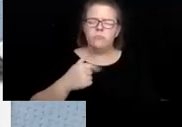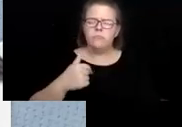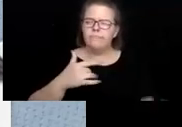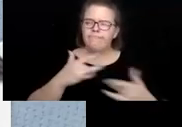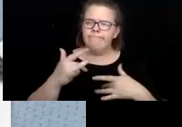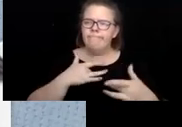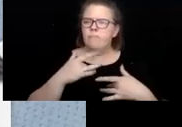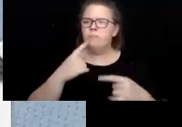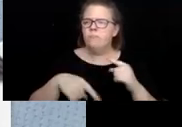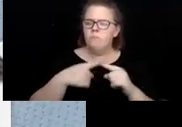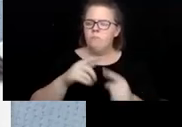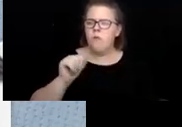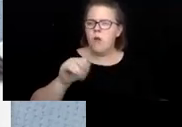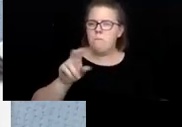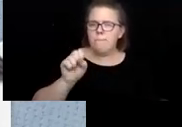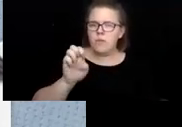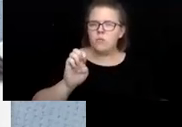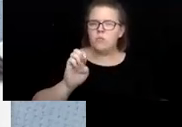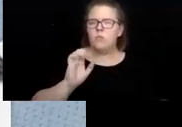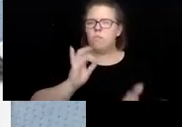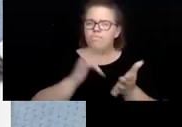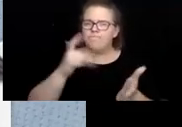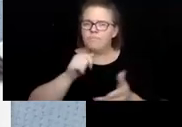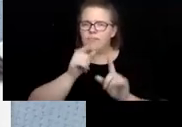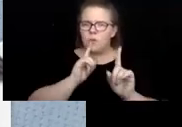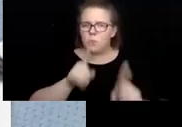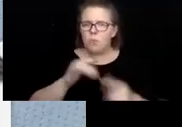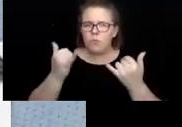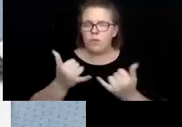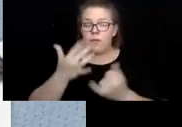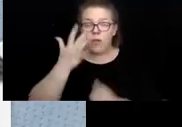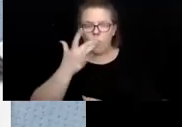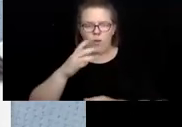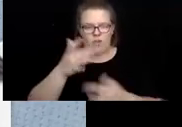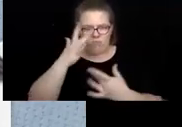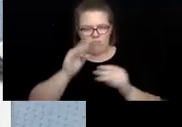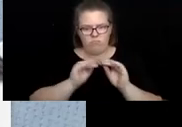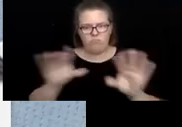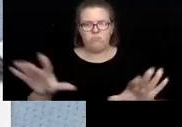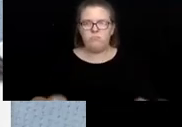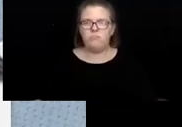abuse and exploitation not being reported now due to the, due to the pandemic. that.